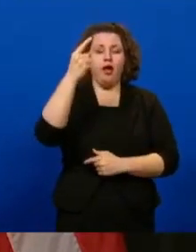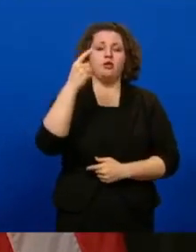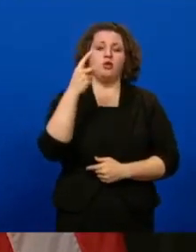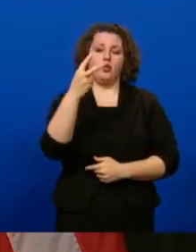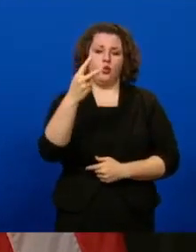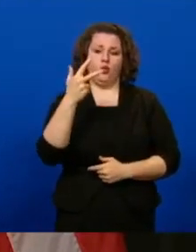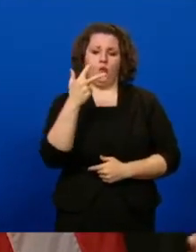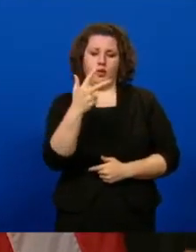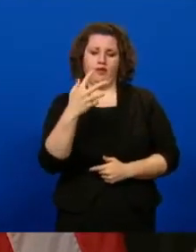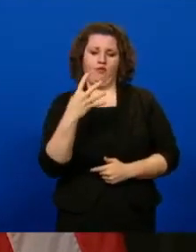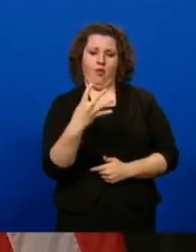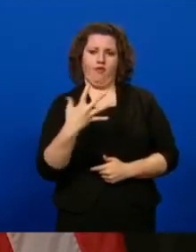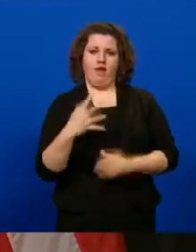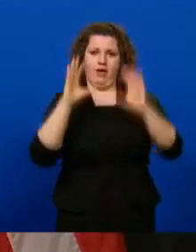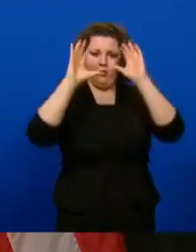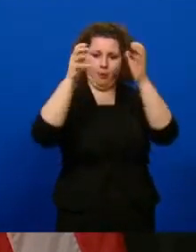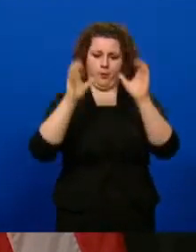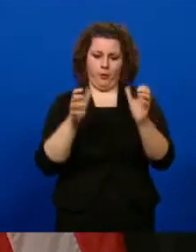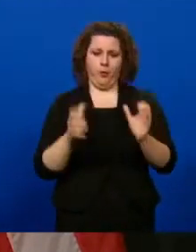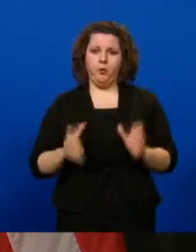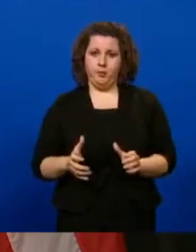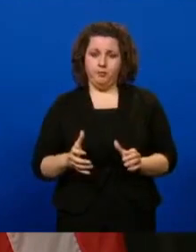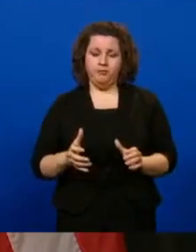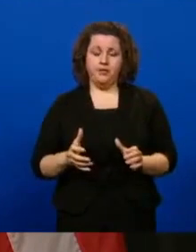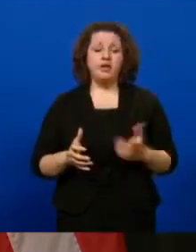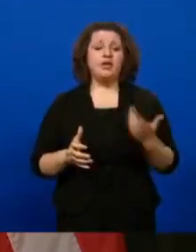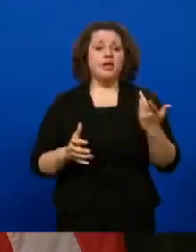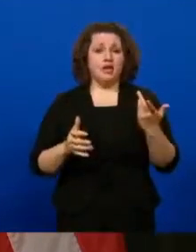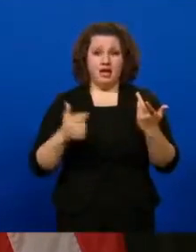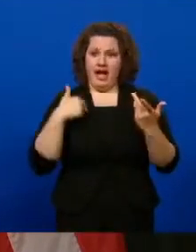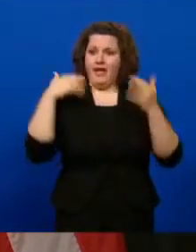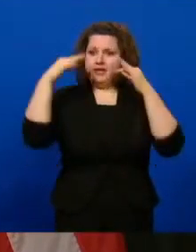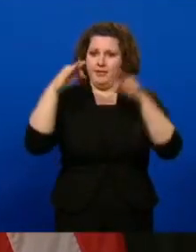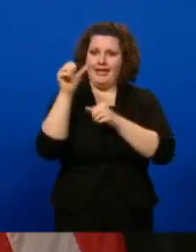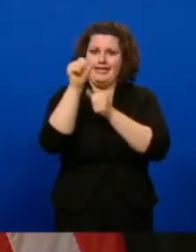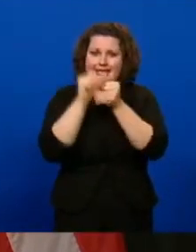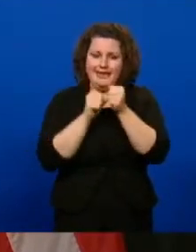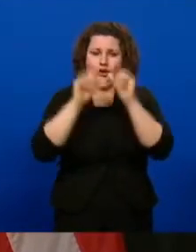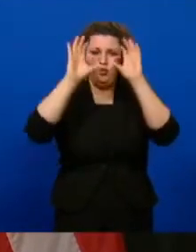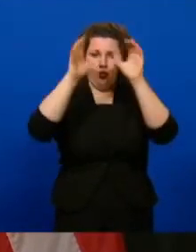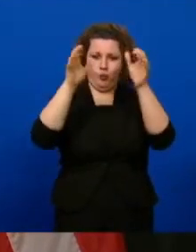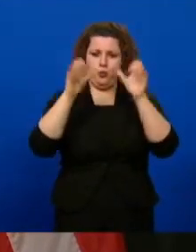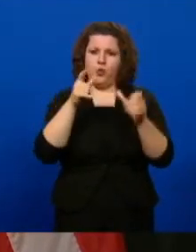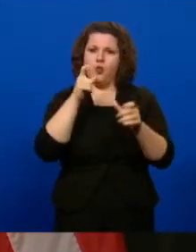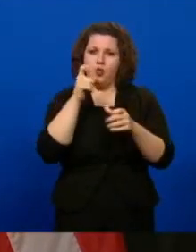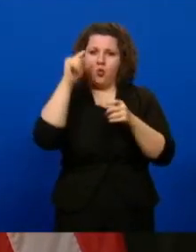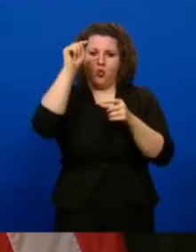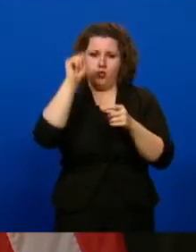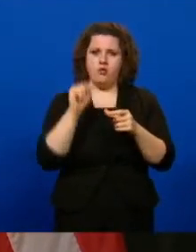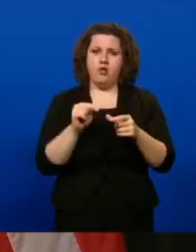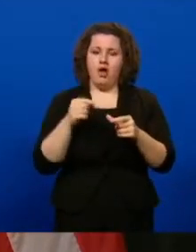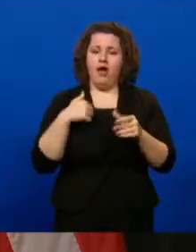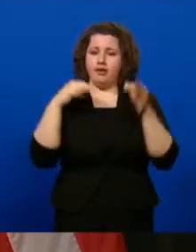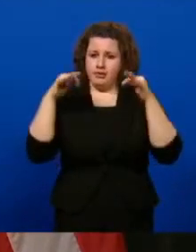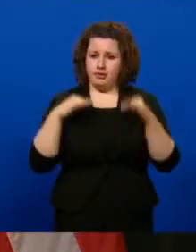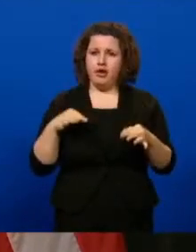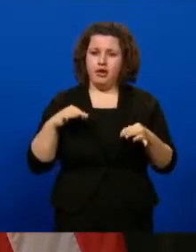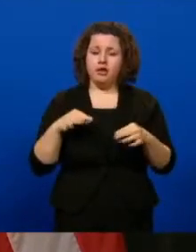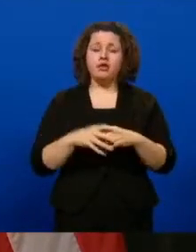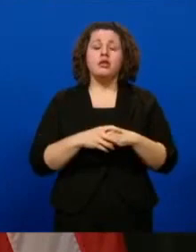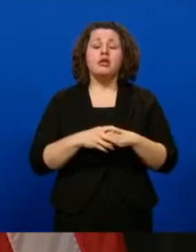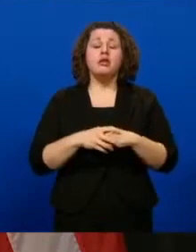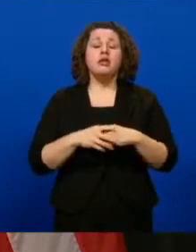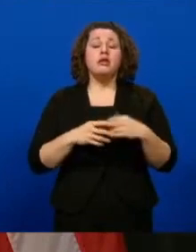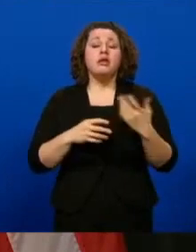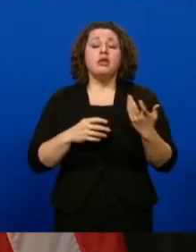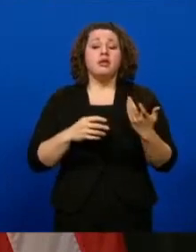two, tier three, tier four, and tier five. And I kind of walk through what those who are included in those various tiers, what